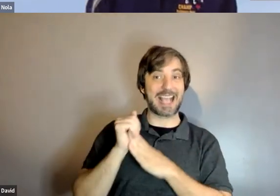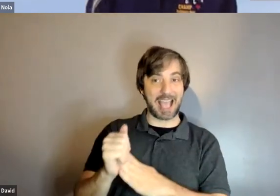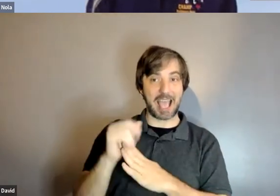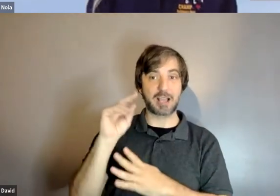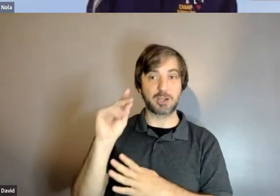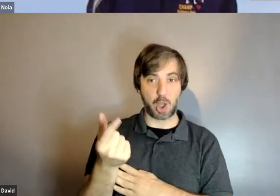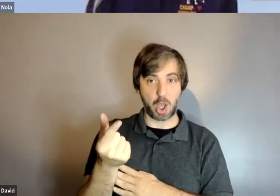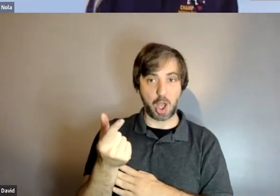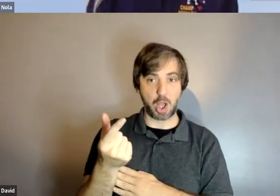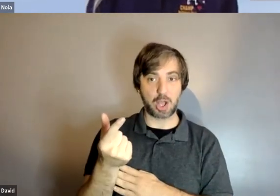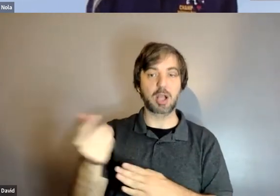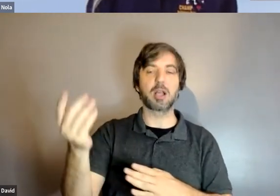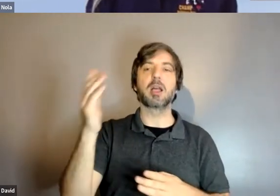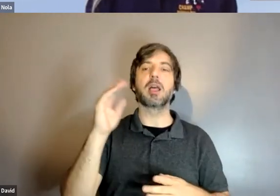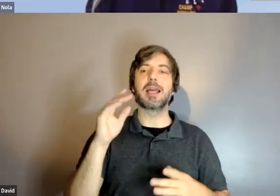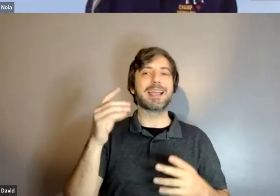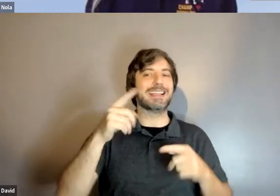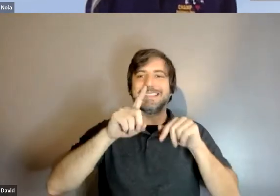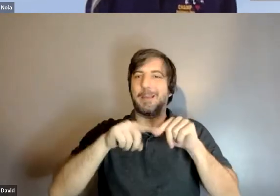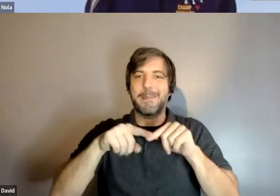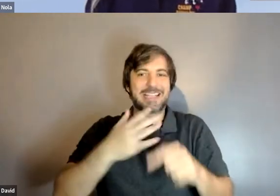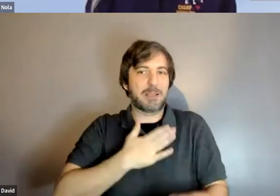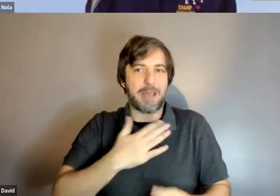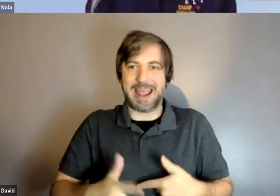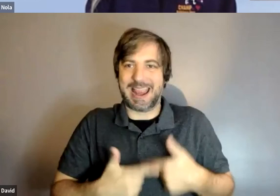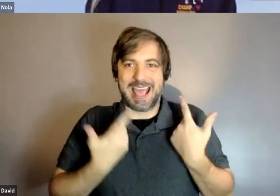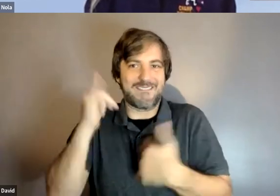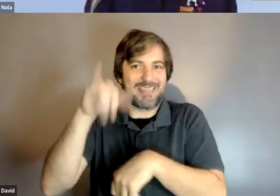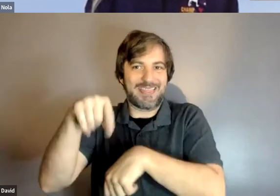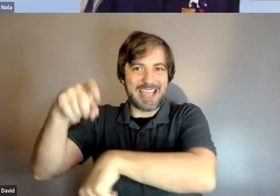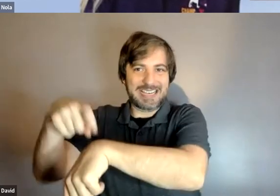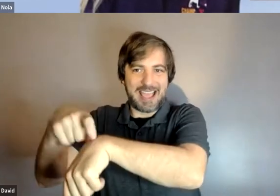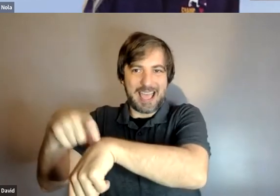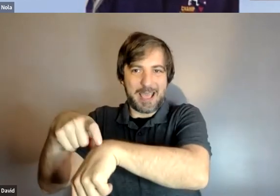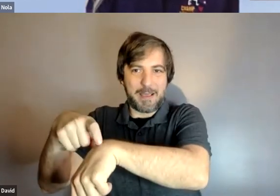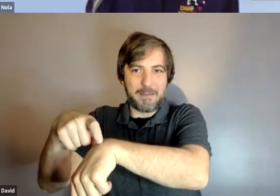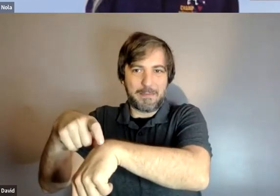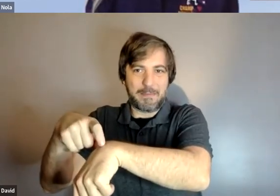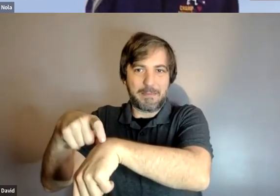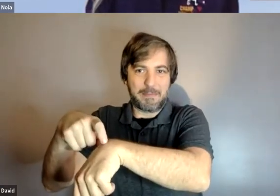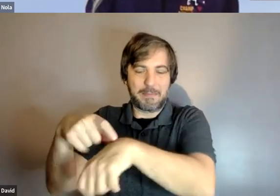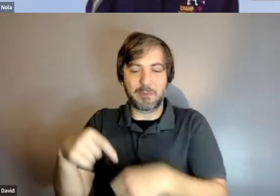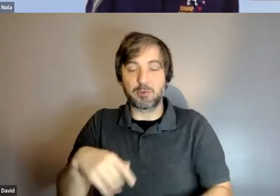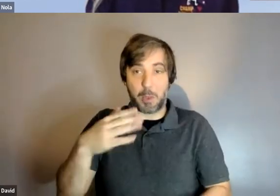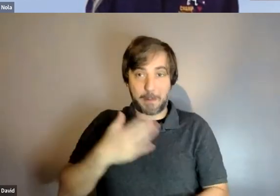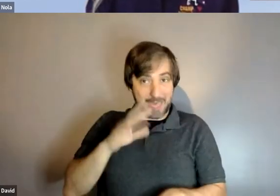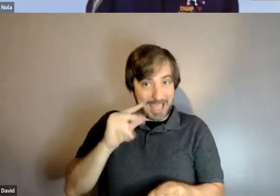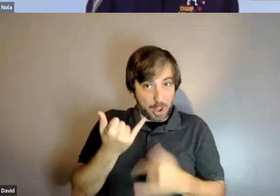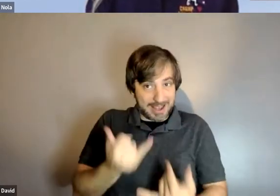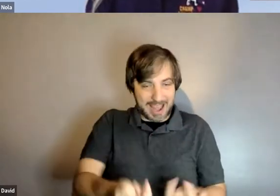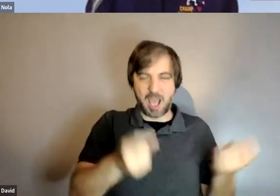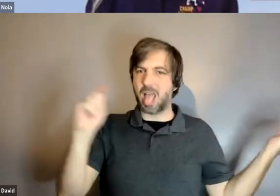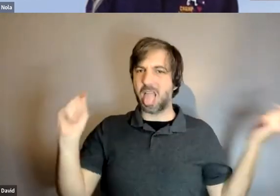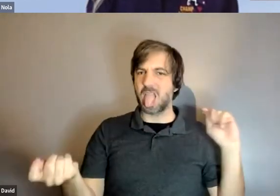towards the kind of my phase in that life as well um not that kaplan is highly adaptable he is very highly adaptable to different